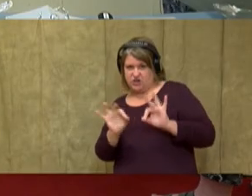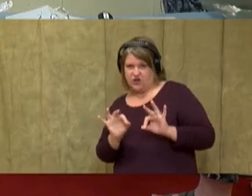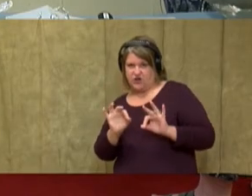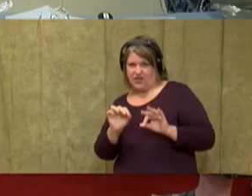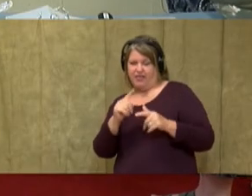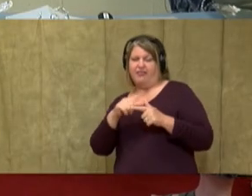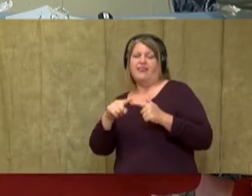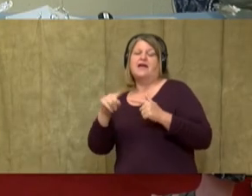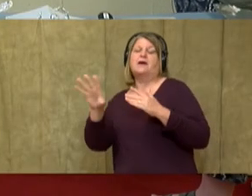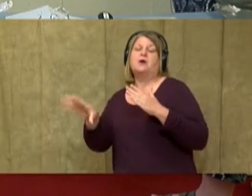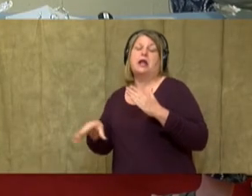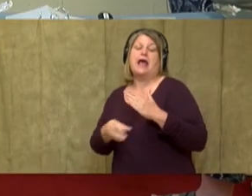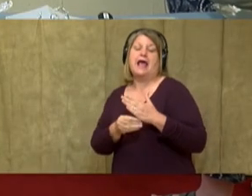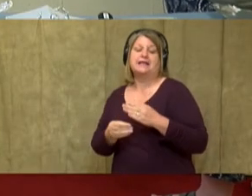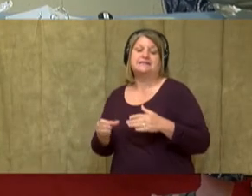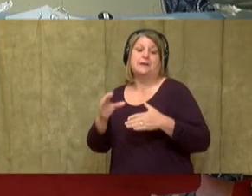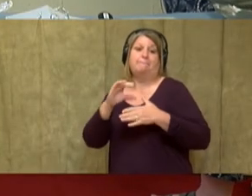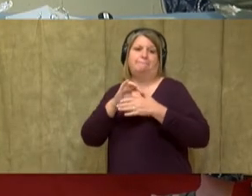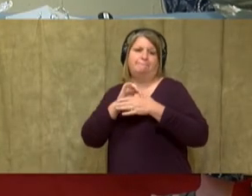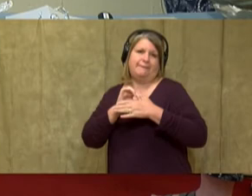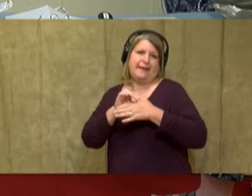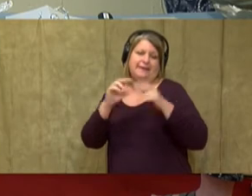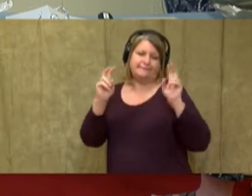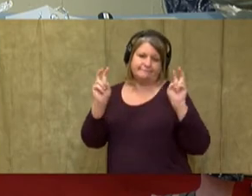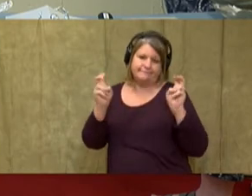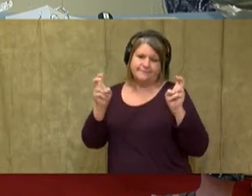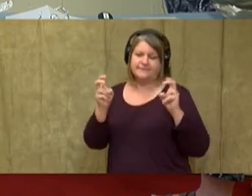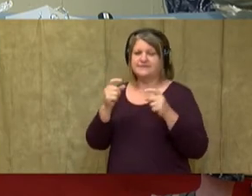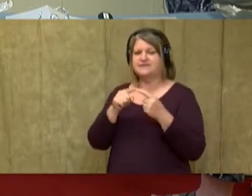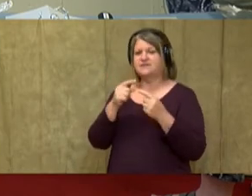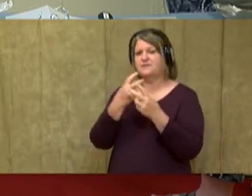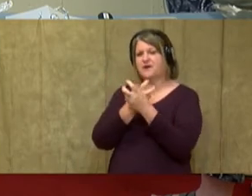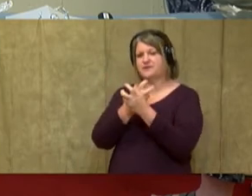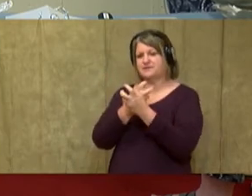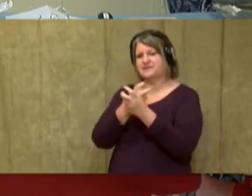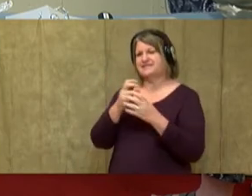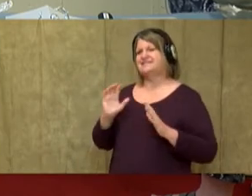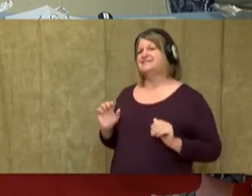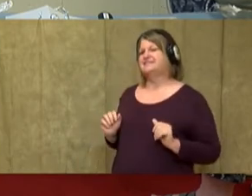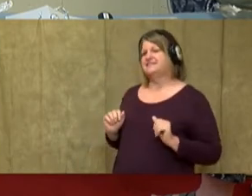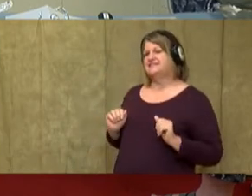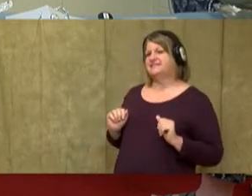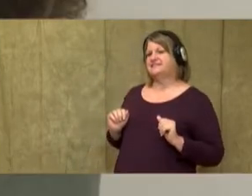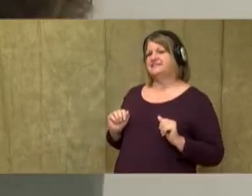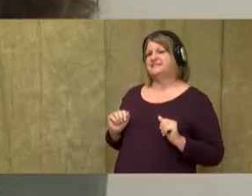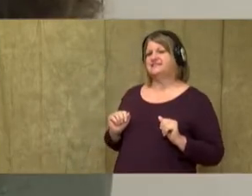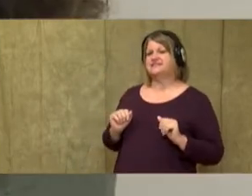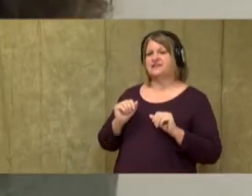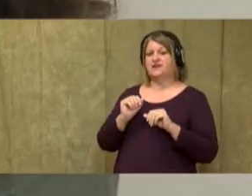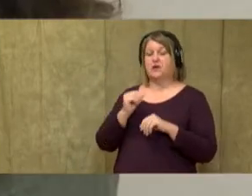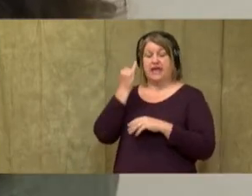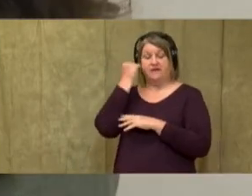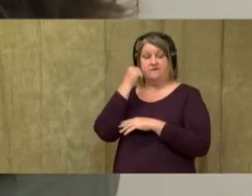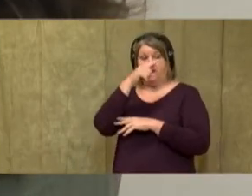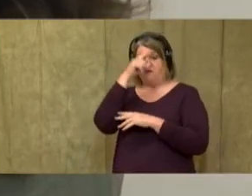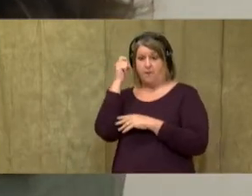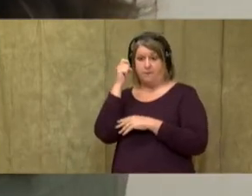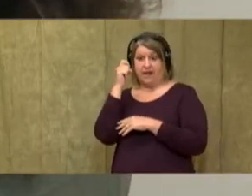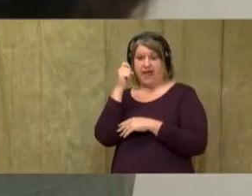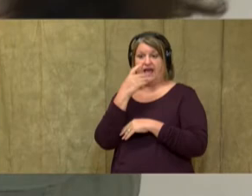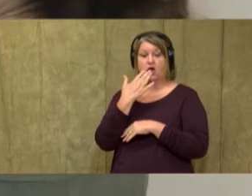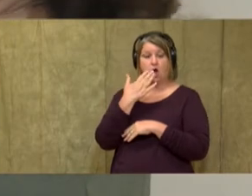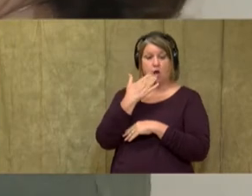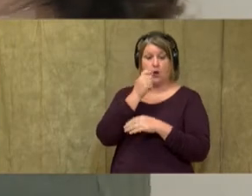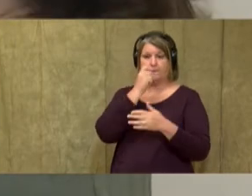the bones. Okay. So I'm going to start with an oval and color it in black. If you have a black crayon or a pencil,